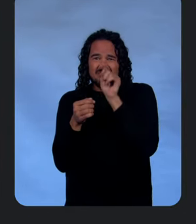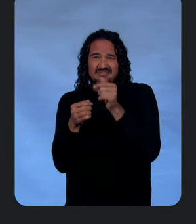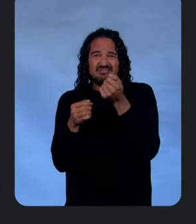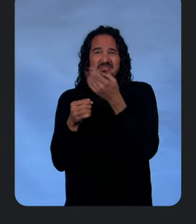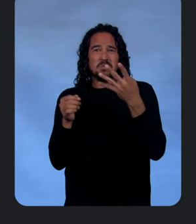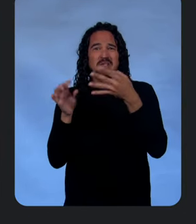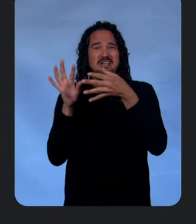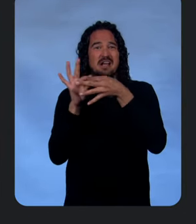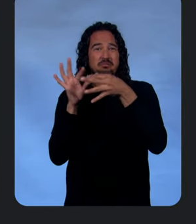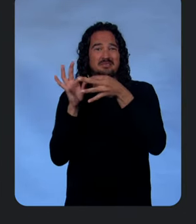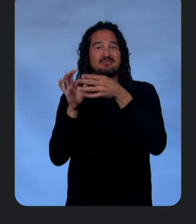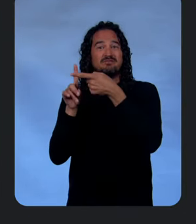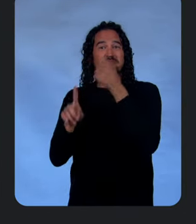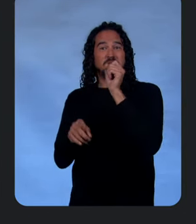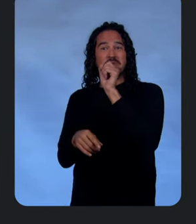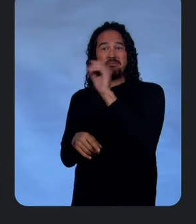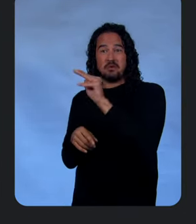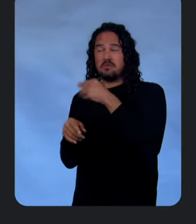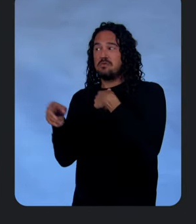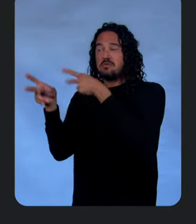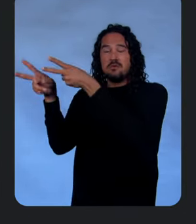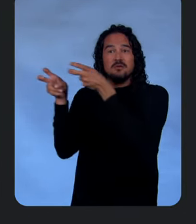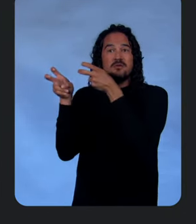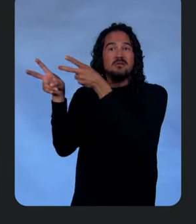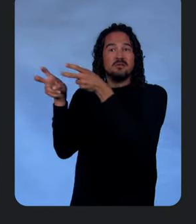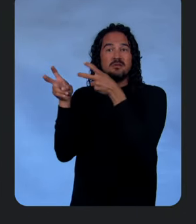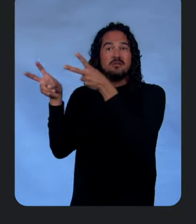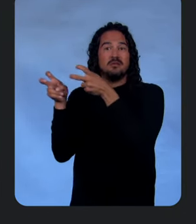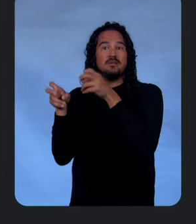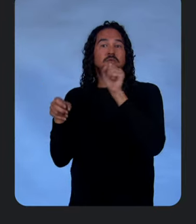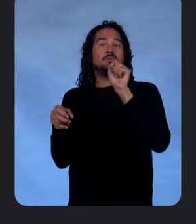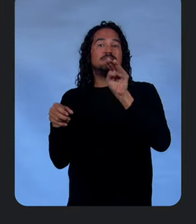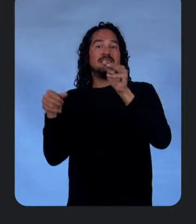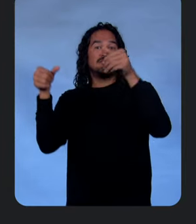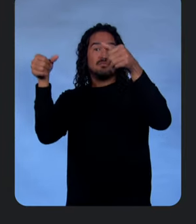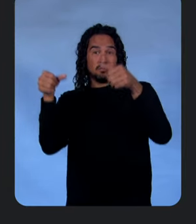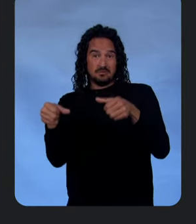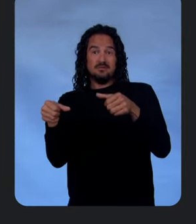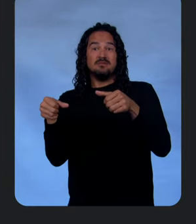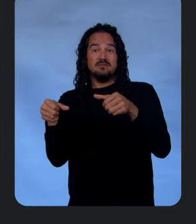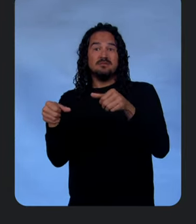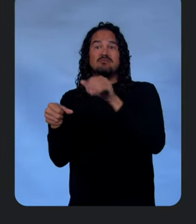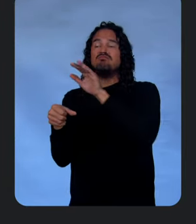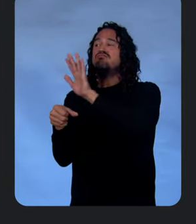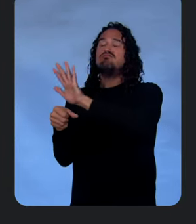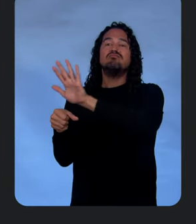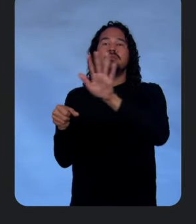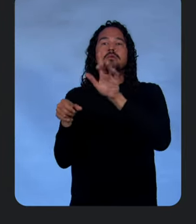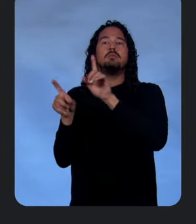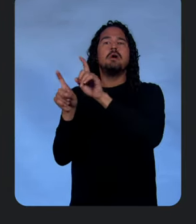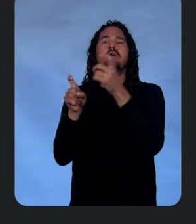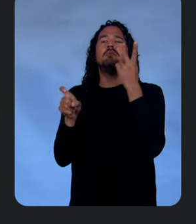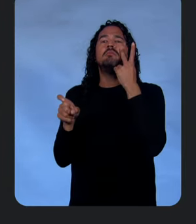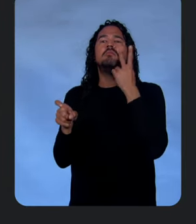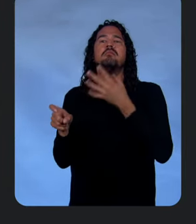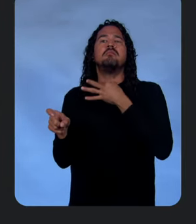I'm pulling in. I have this social media post page here. So, let's go ahead and just query a few records to make sure that we're getting some data in.